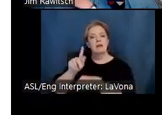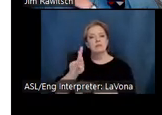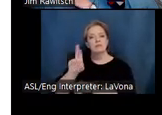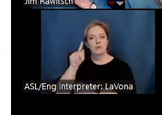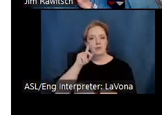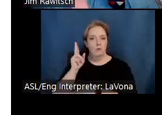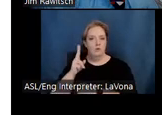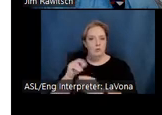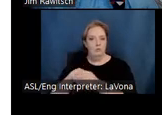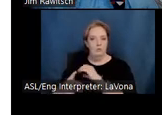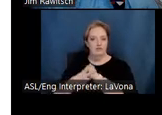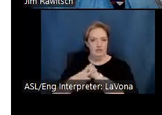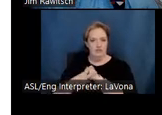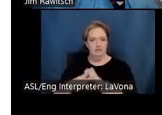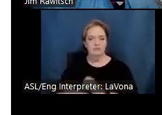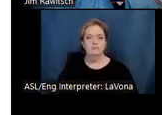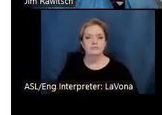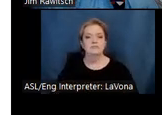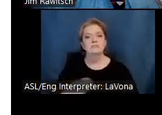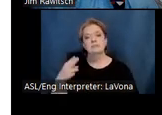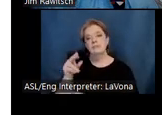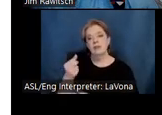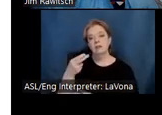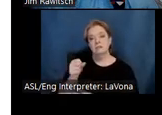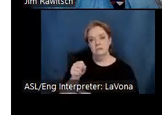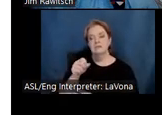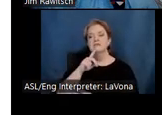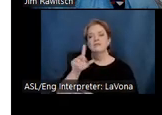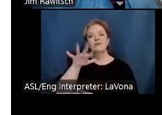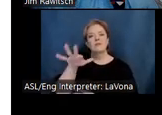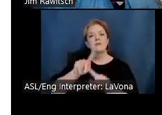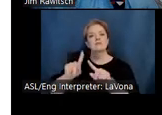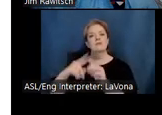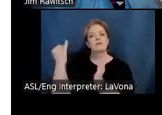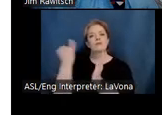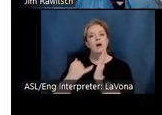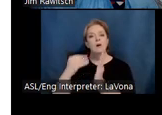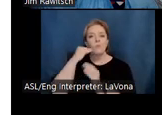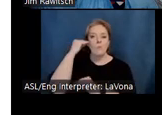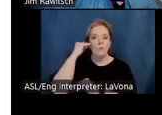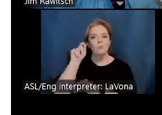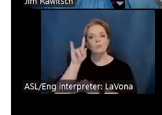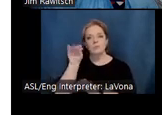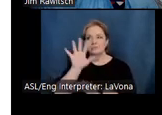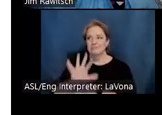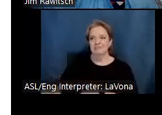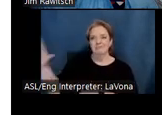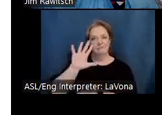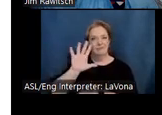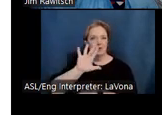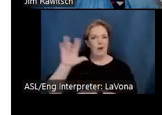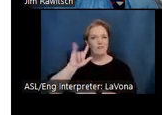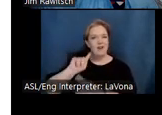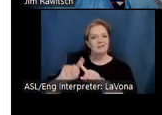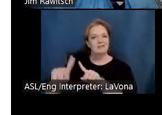Preservation. HAWS is a coalition of 55 locations across 25 states that were once the homes and